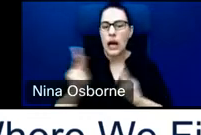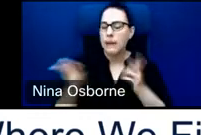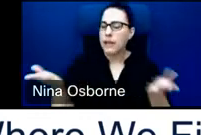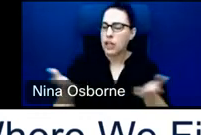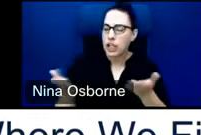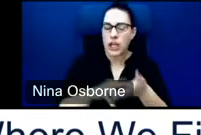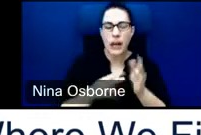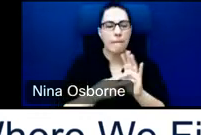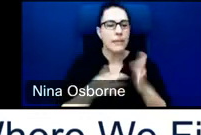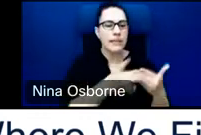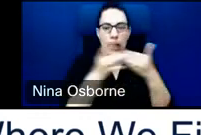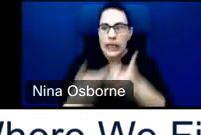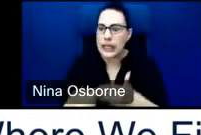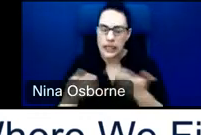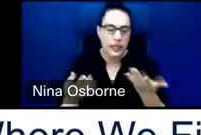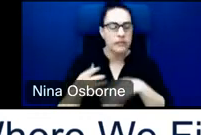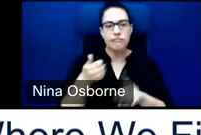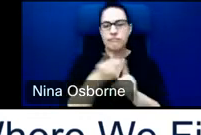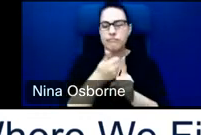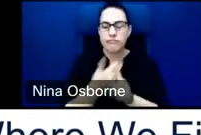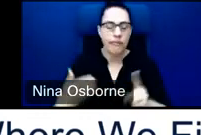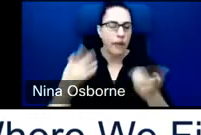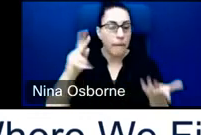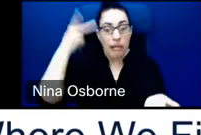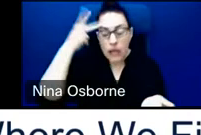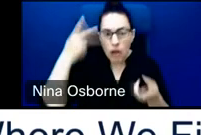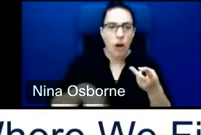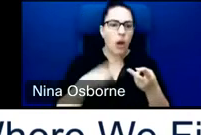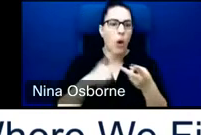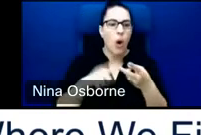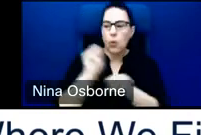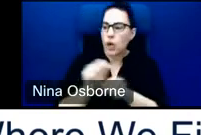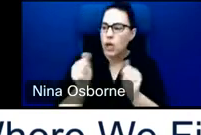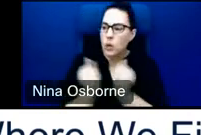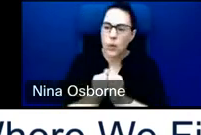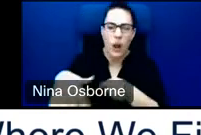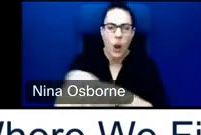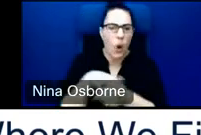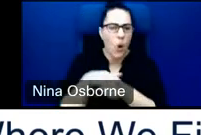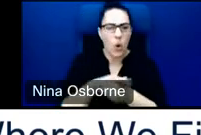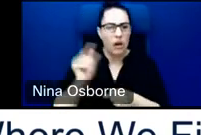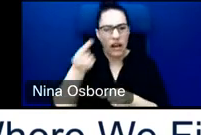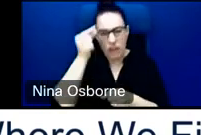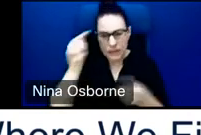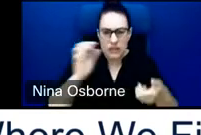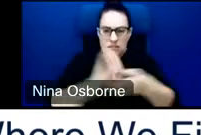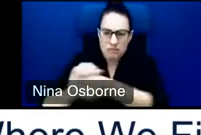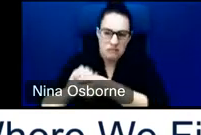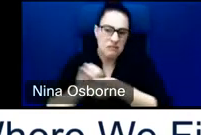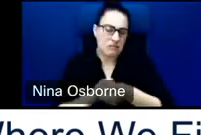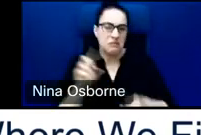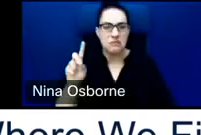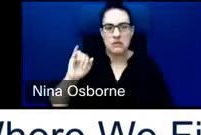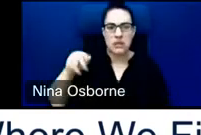be political, economic diplomacy, working with local governments to ensure really strong partnerships. USAID,